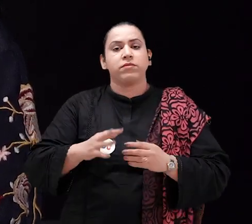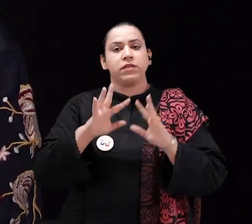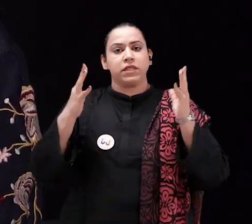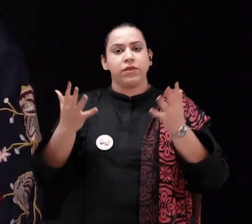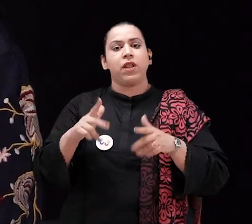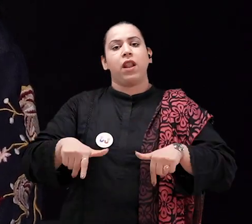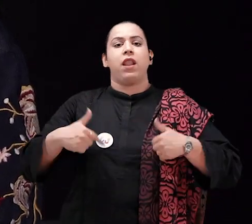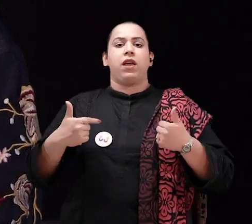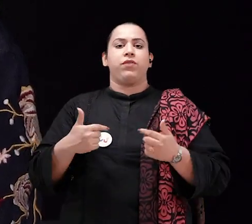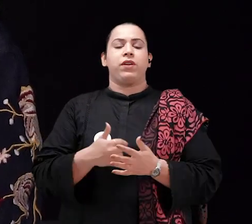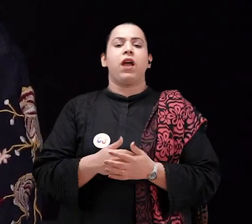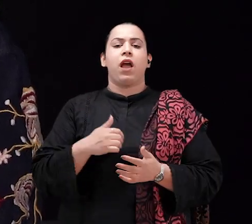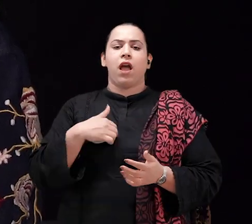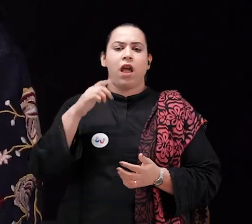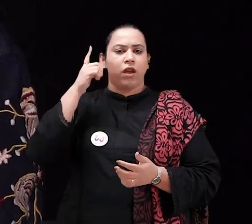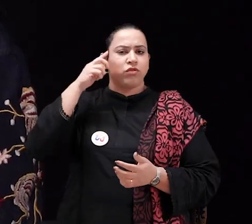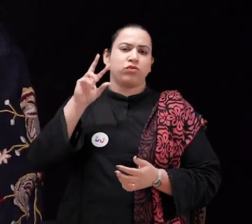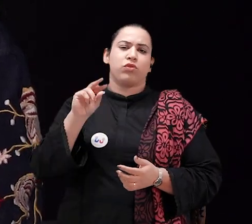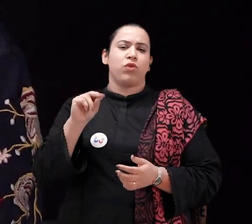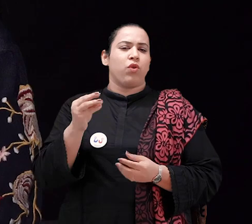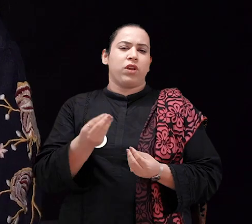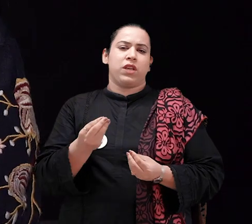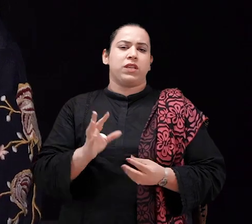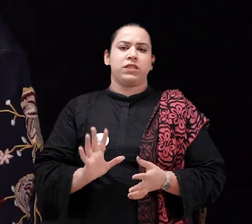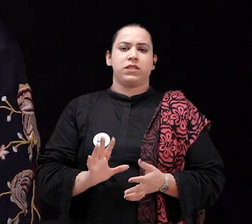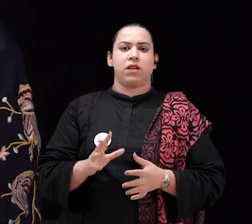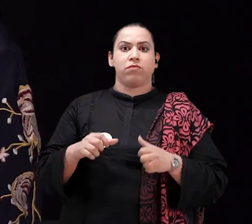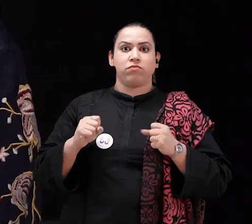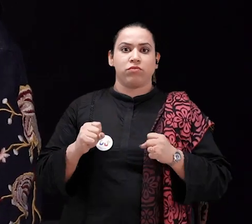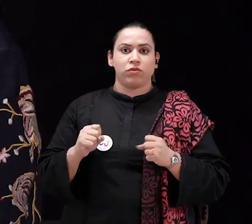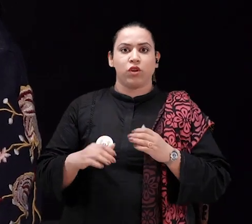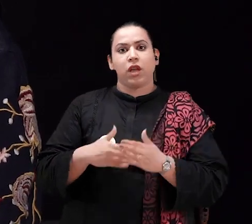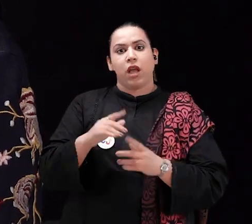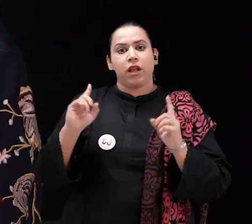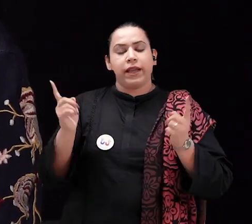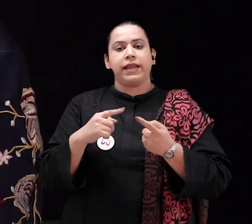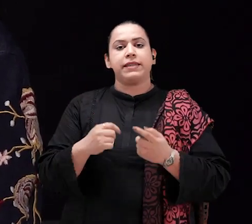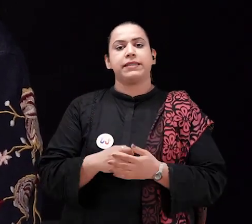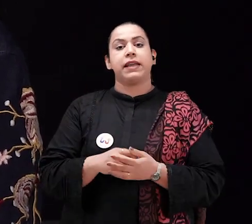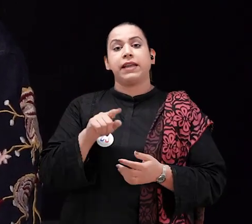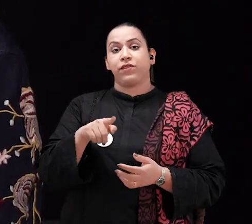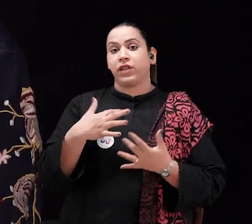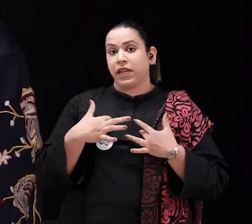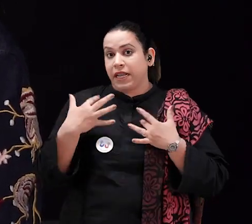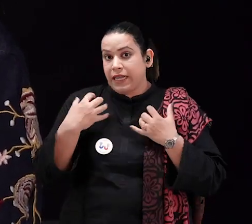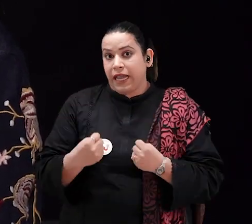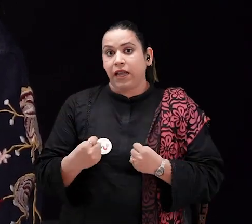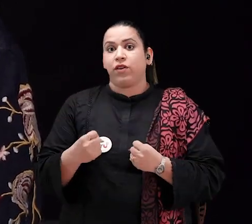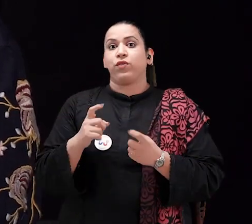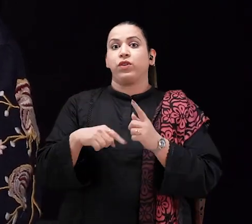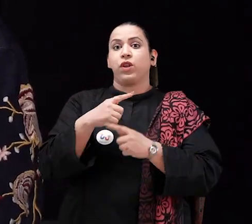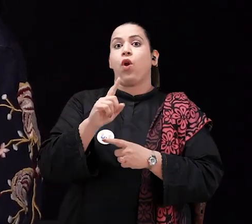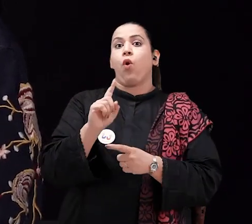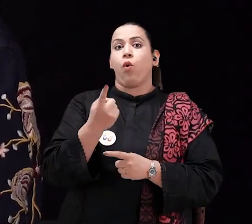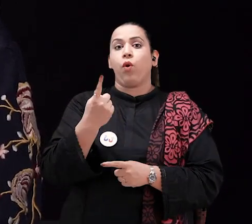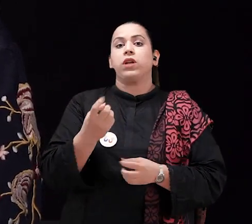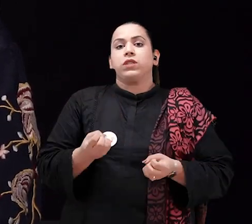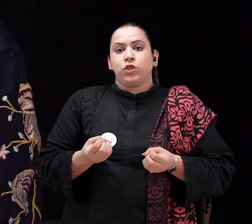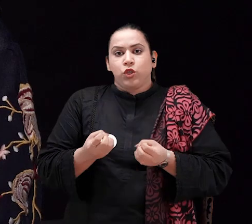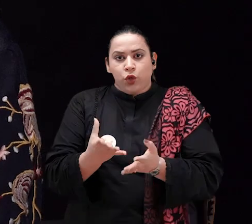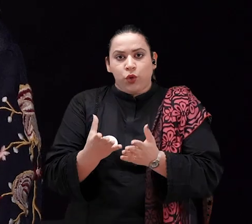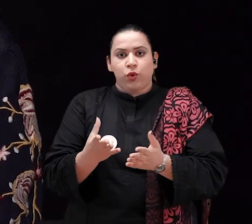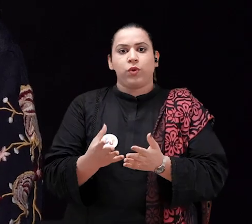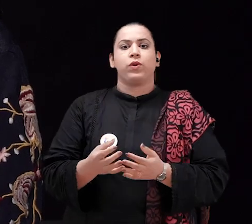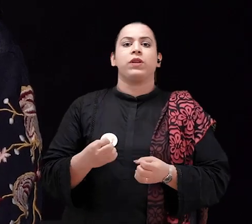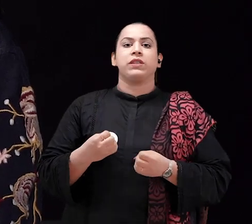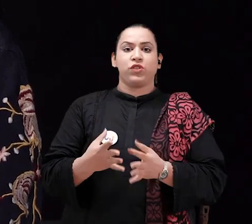overcome those obstacles if you want to get somewhere in life. I know it's not easy. Life is not easy. It's not easy for anyone, but you've got to